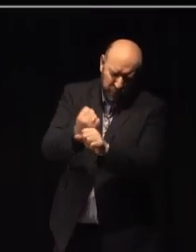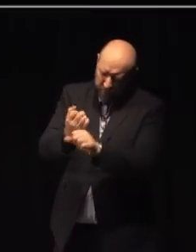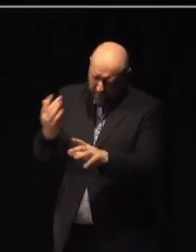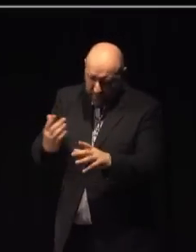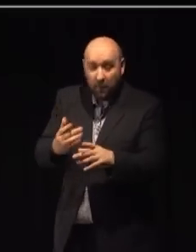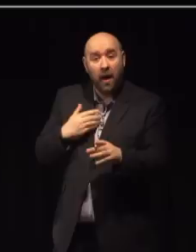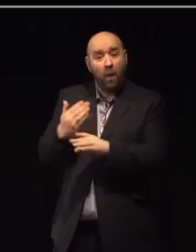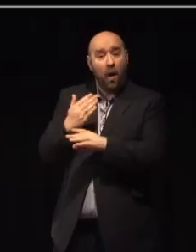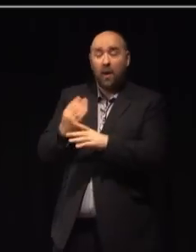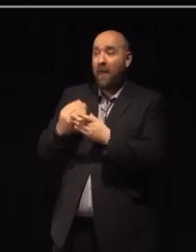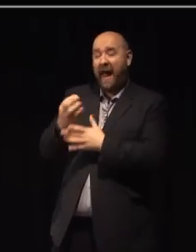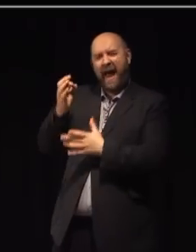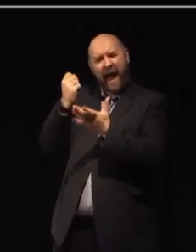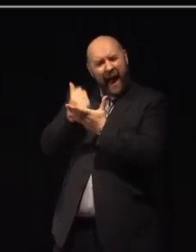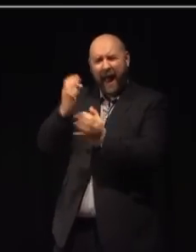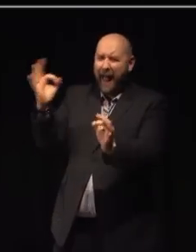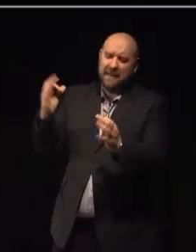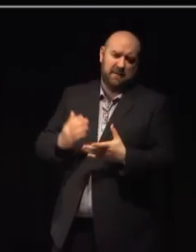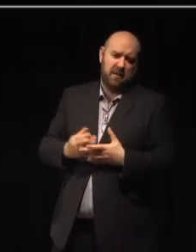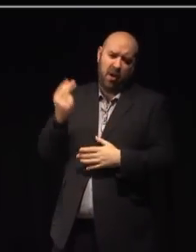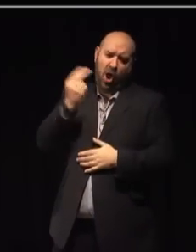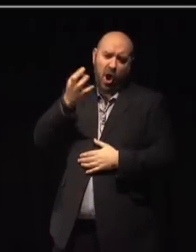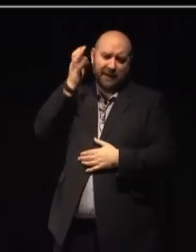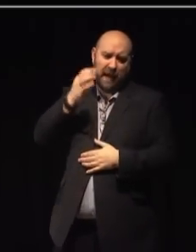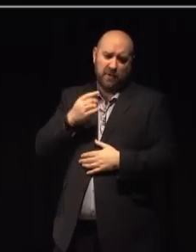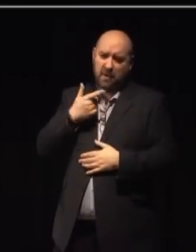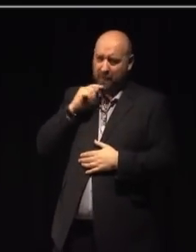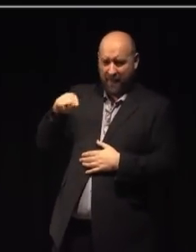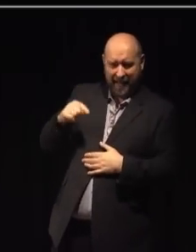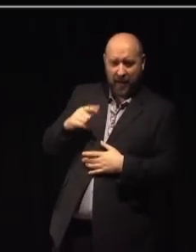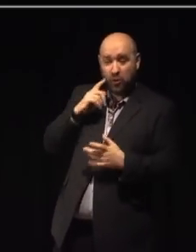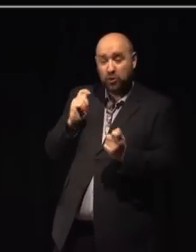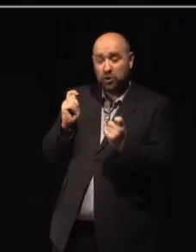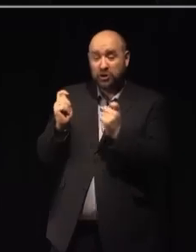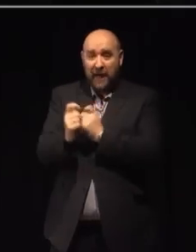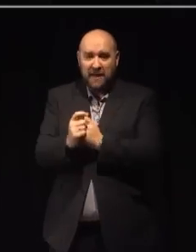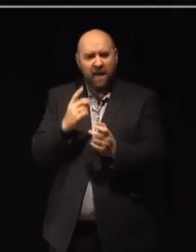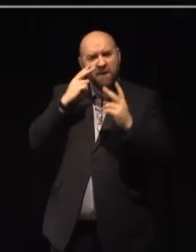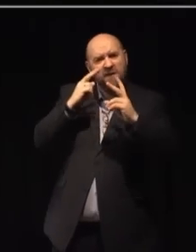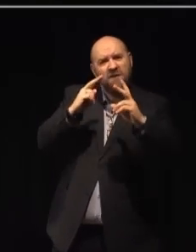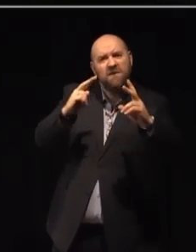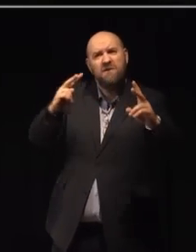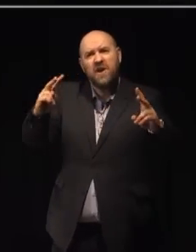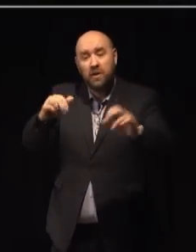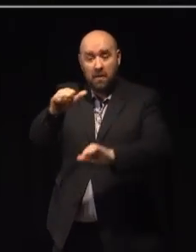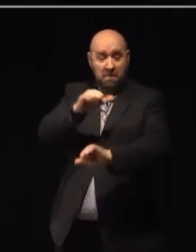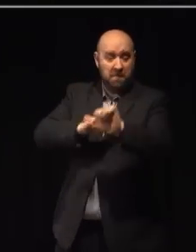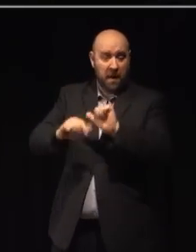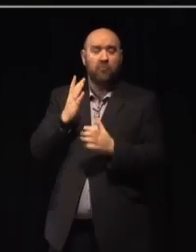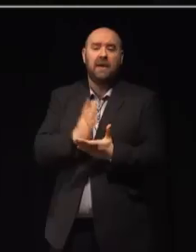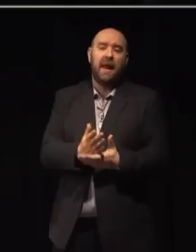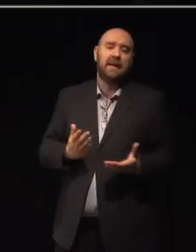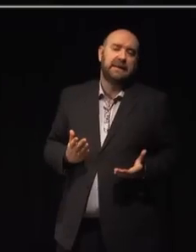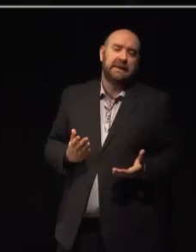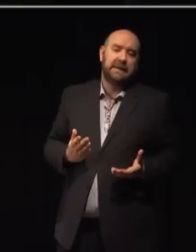excellent Arts Council people across the country to turn this vision into a reality. We have, for example, set